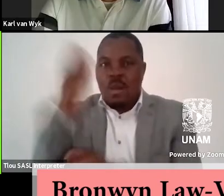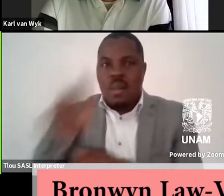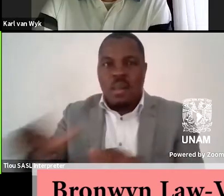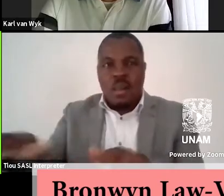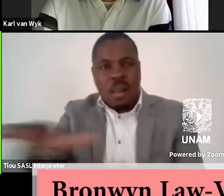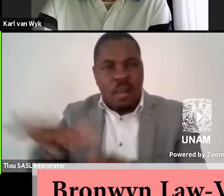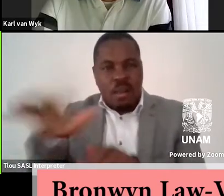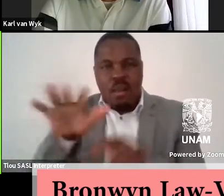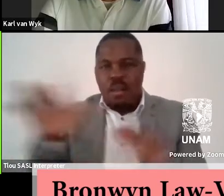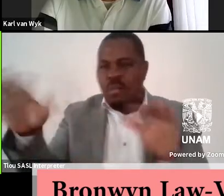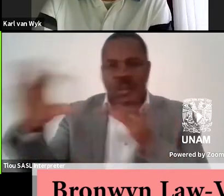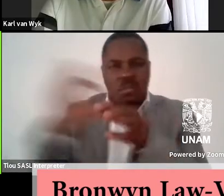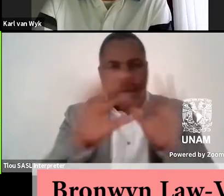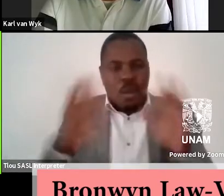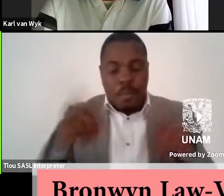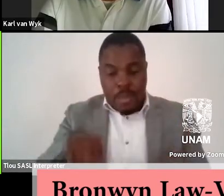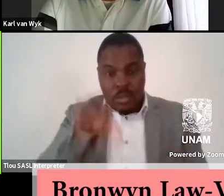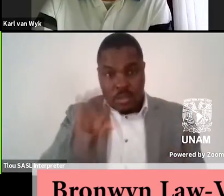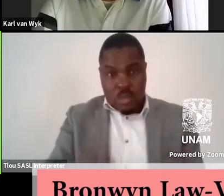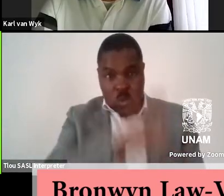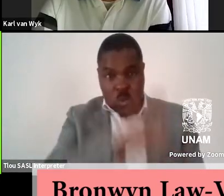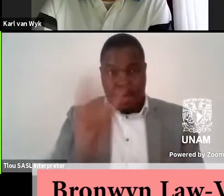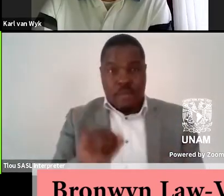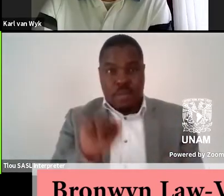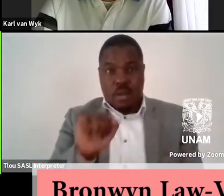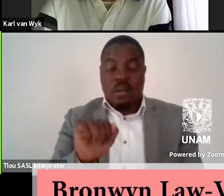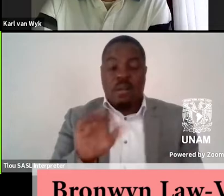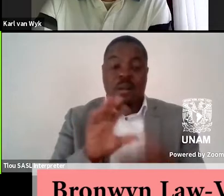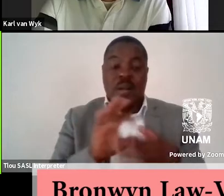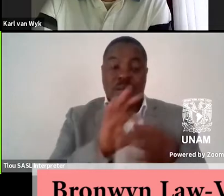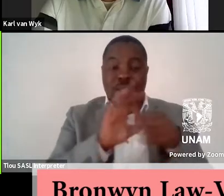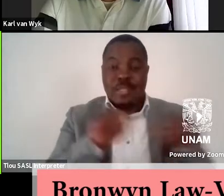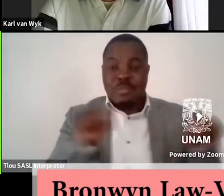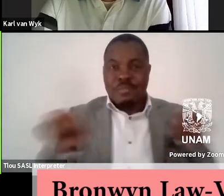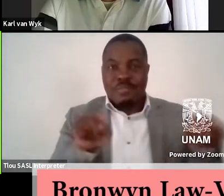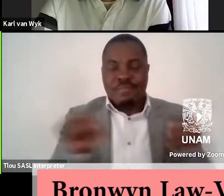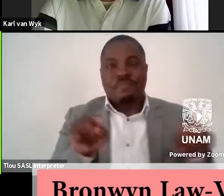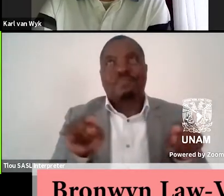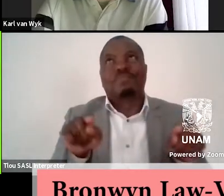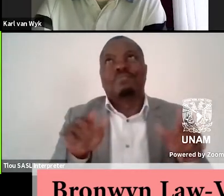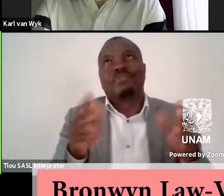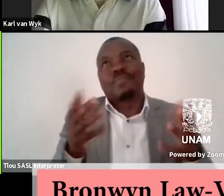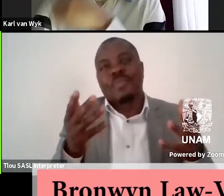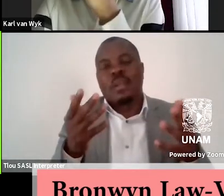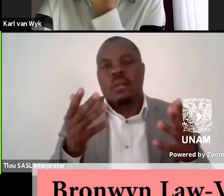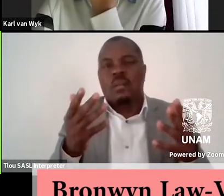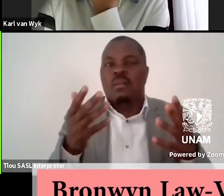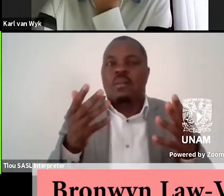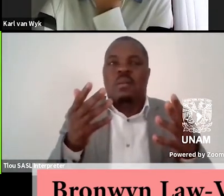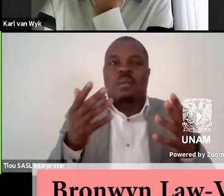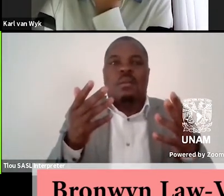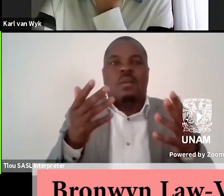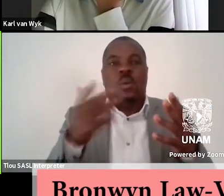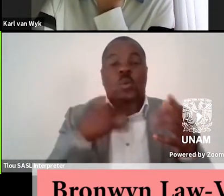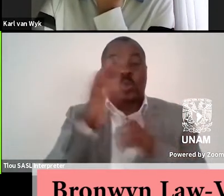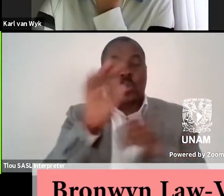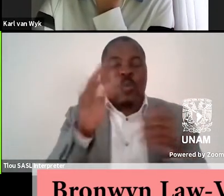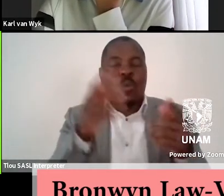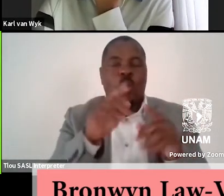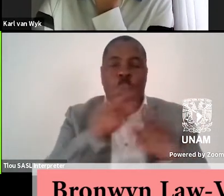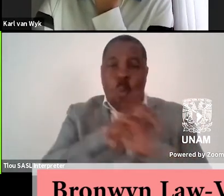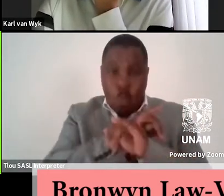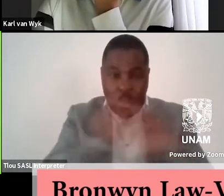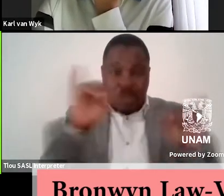In South Africa, obviously, this relationship is deeply inflected by apartheid history,